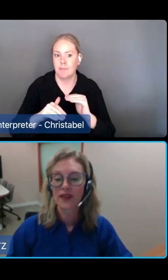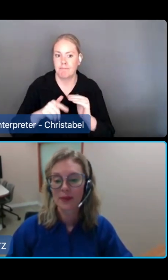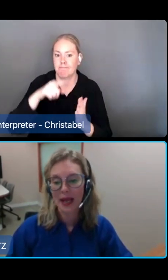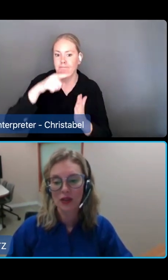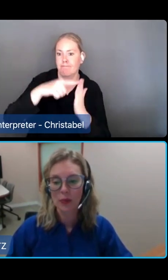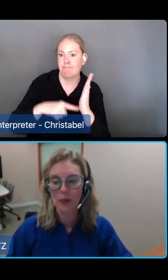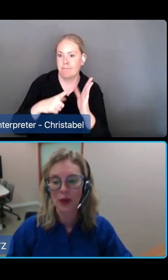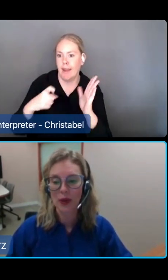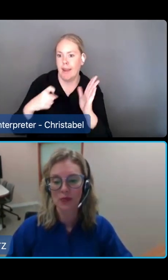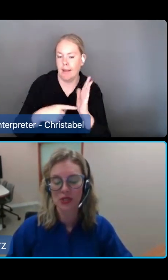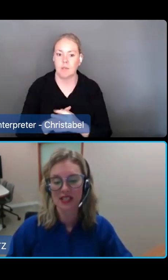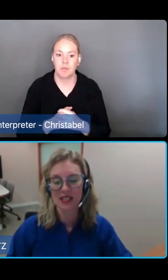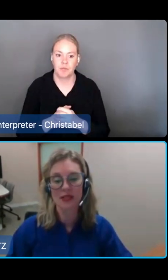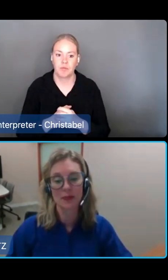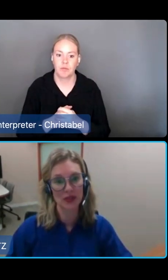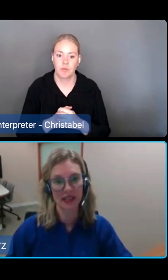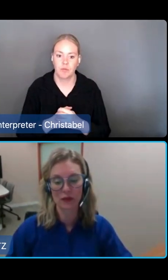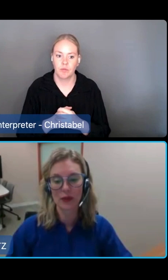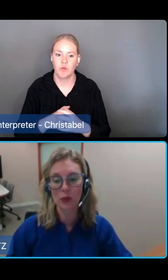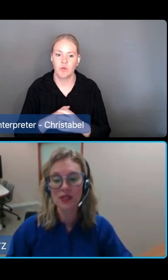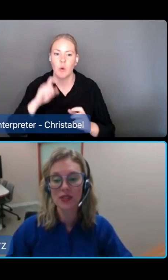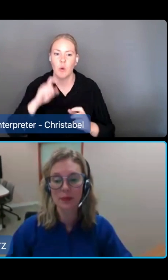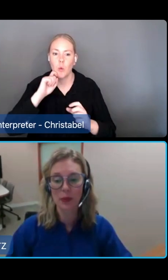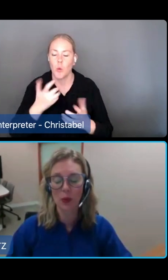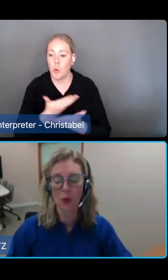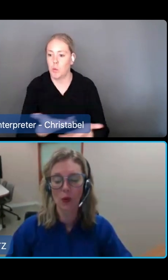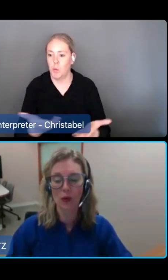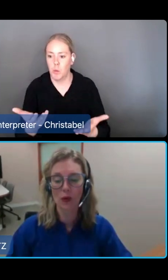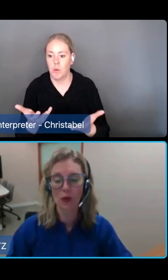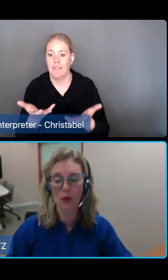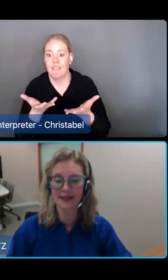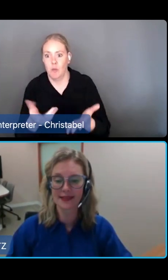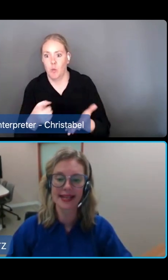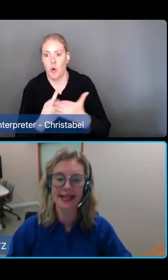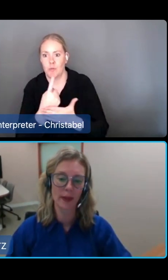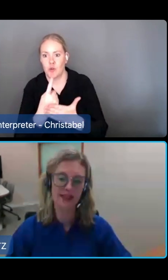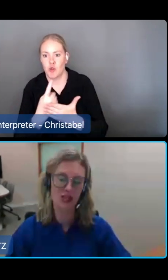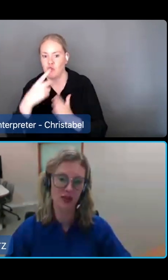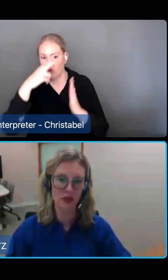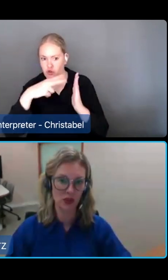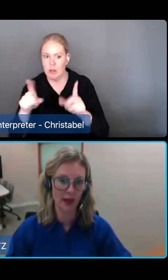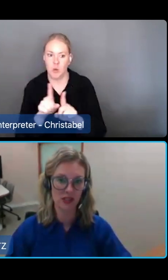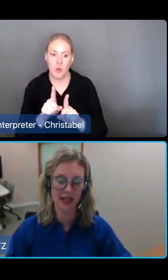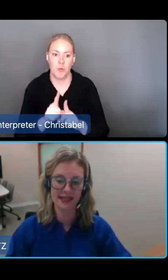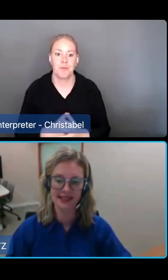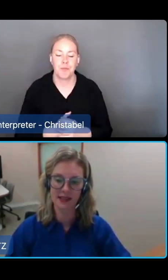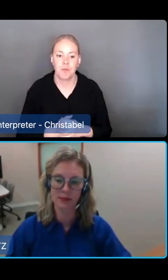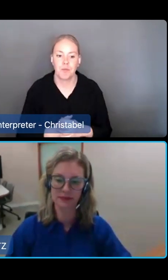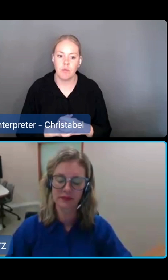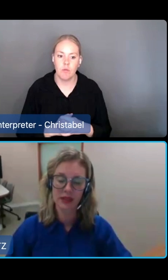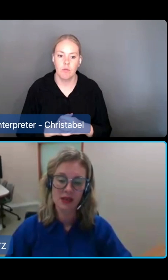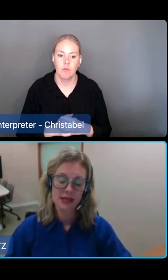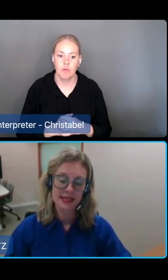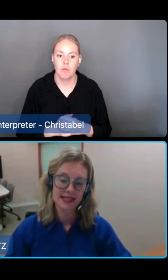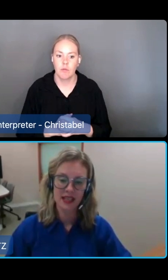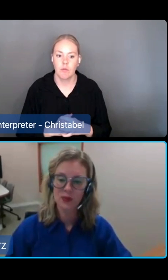feedback on the proposed objects was positive with broad support for placing the needs of older people at the centre of the new age care system.